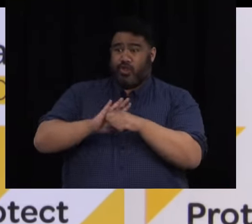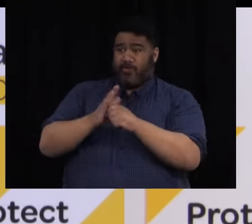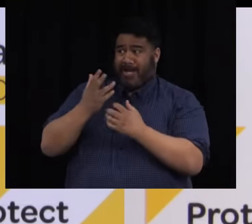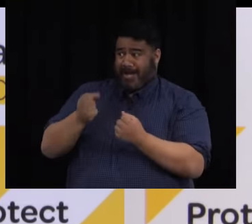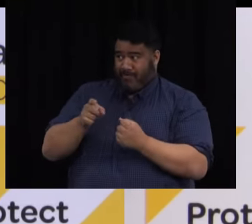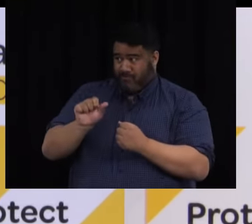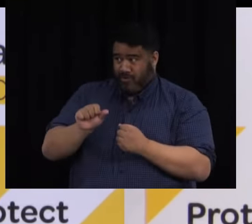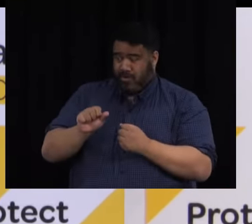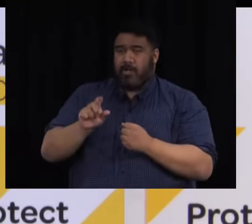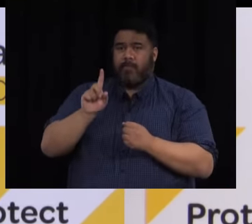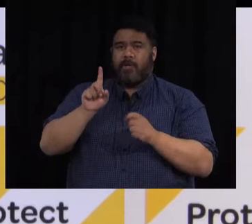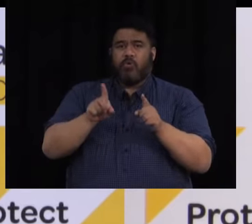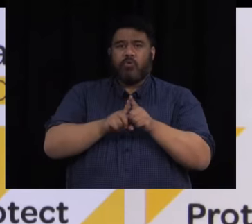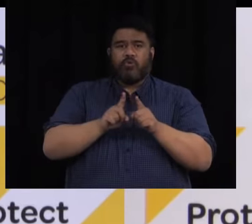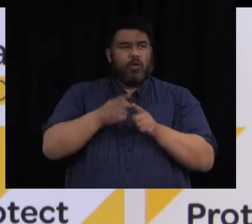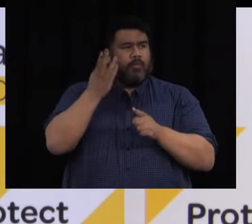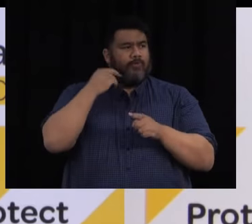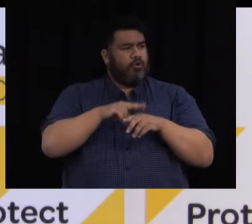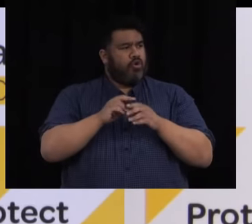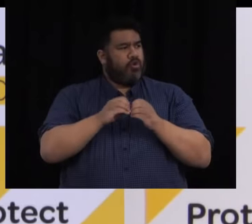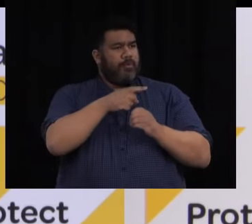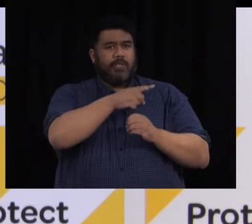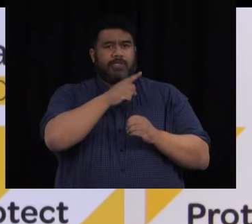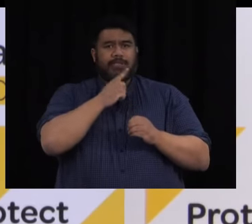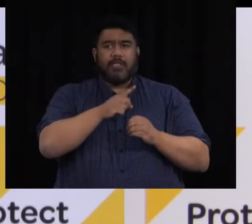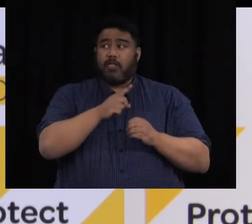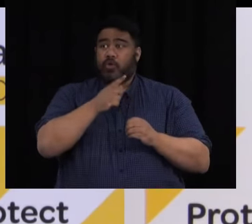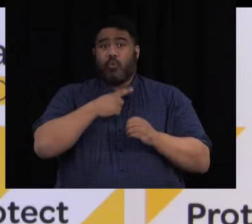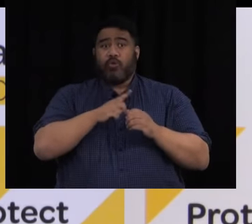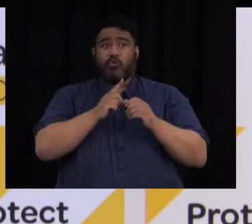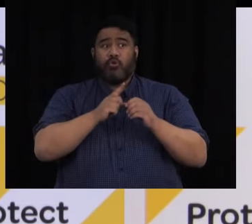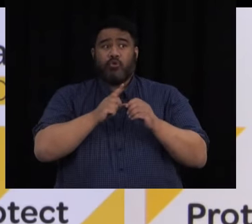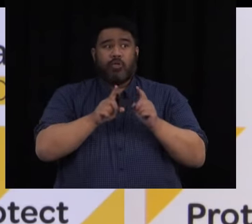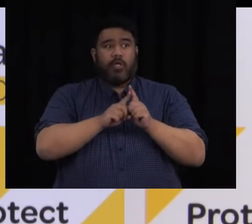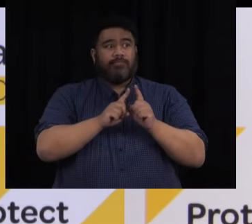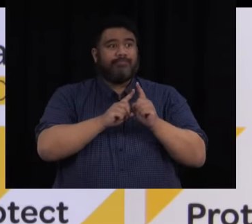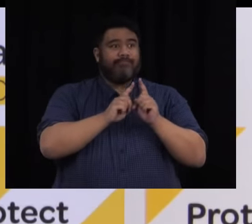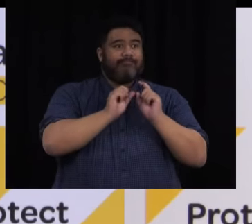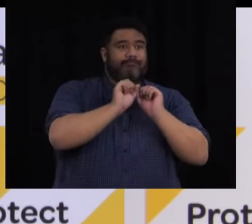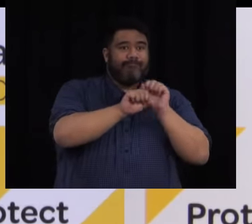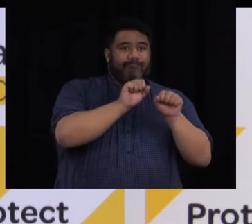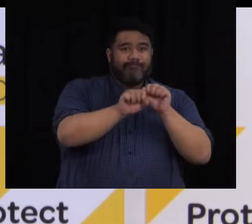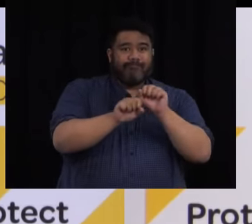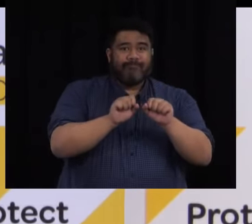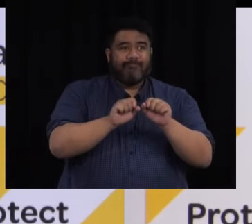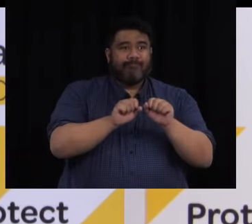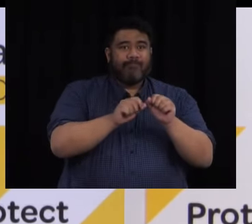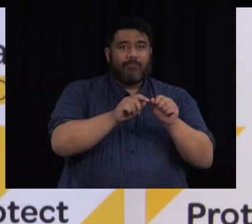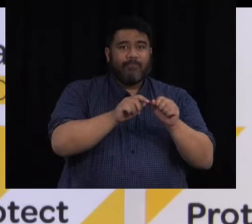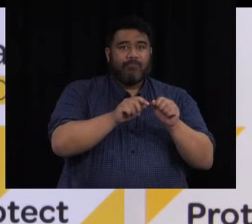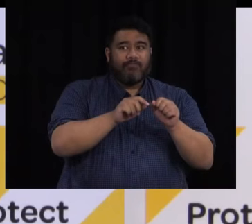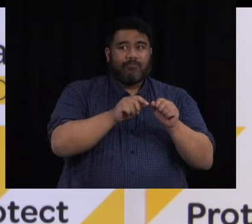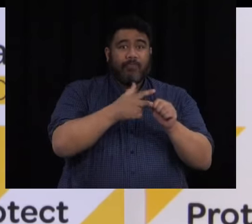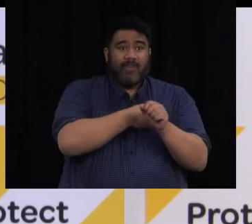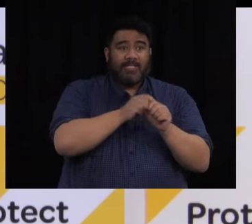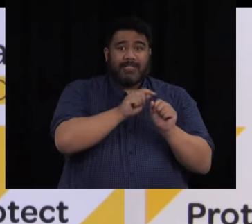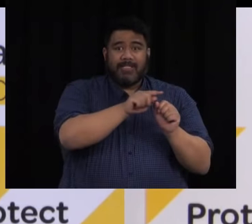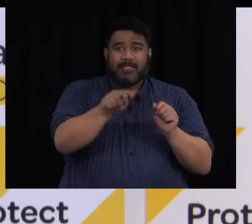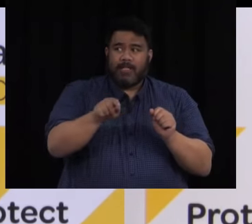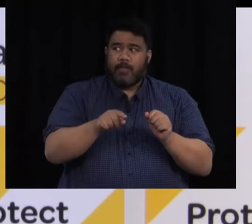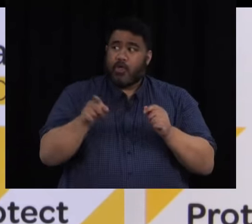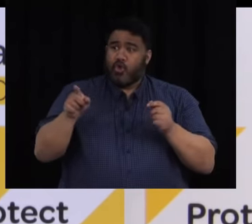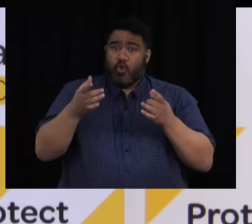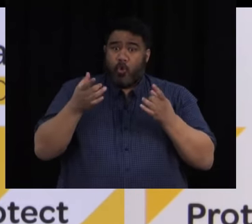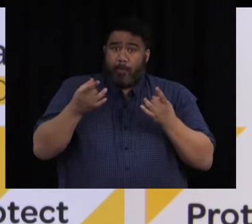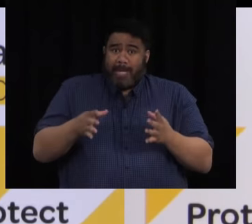to Dr. Linfield's point about going in and vaccinating people after they've been tested. What proactive forward planning have done around that in the